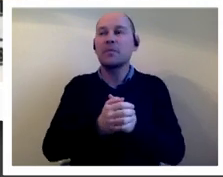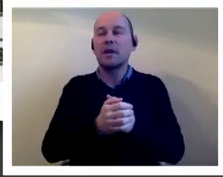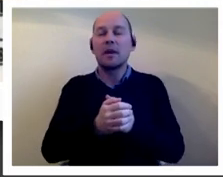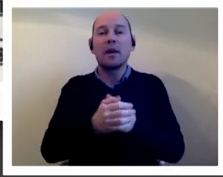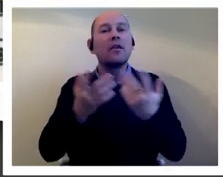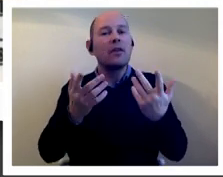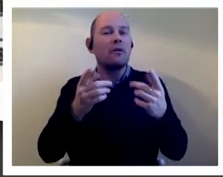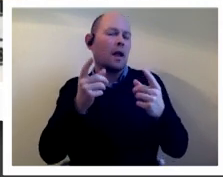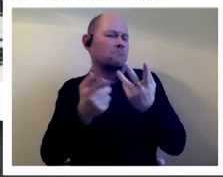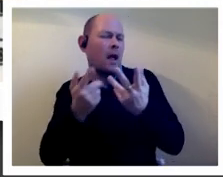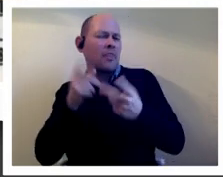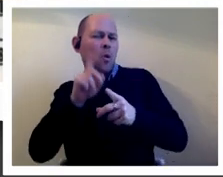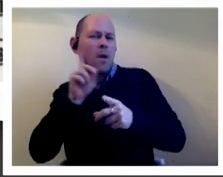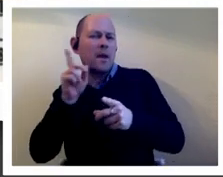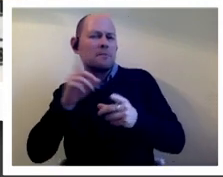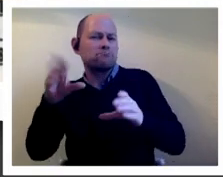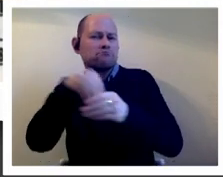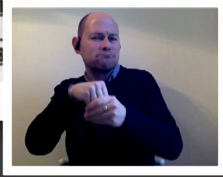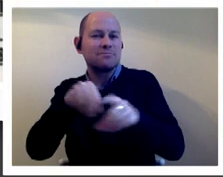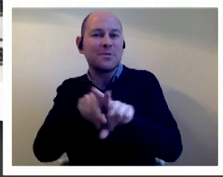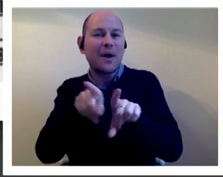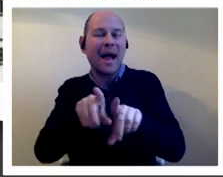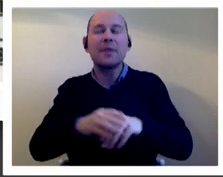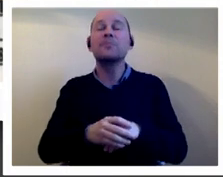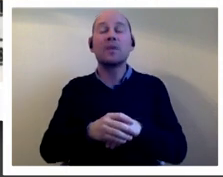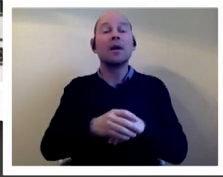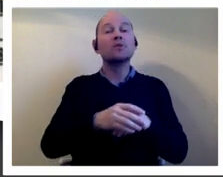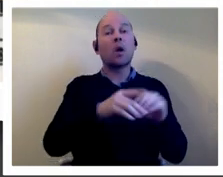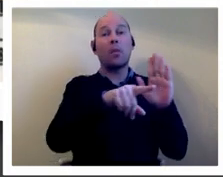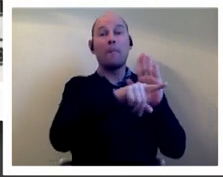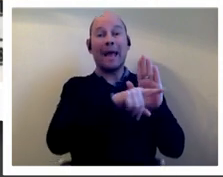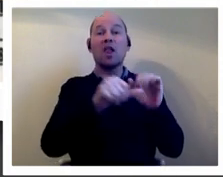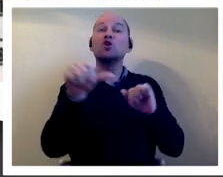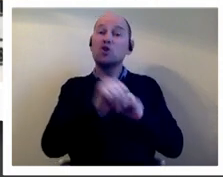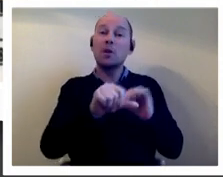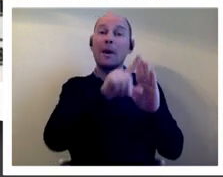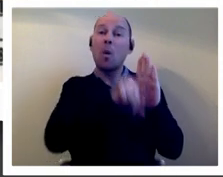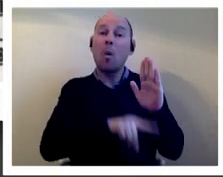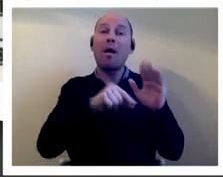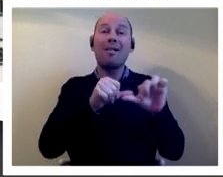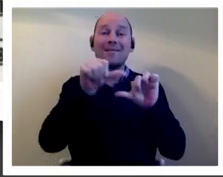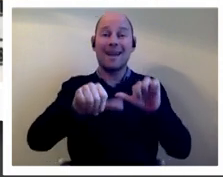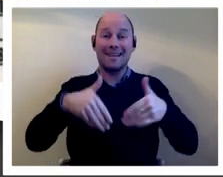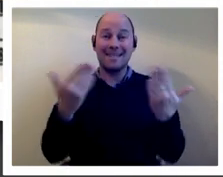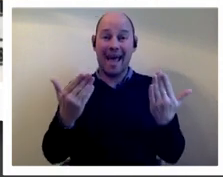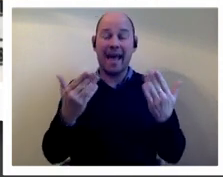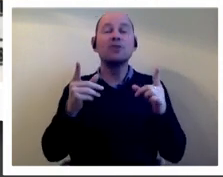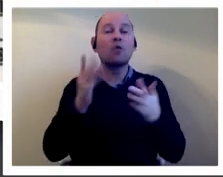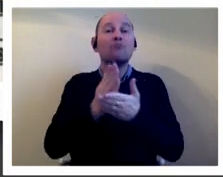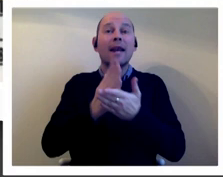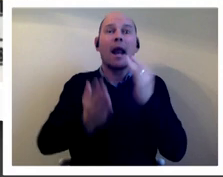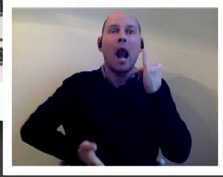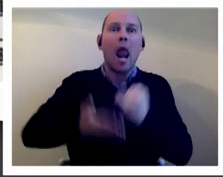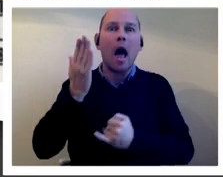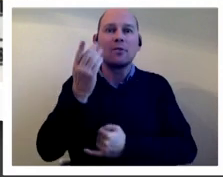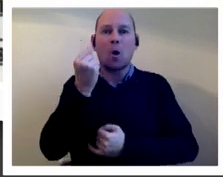the tarangay now the bill was due to become law the next day so the women thought this was really their last chance to protest and